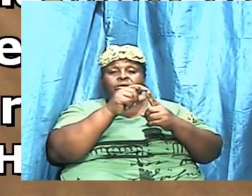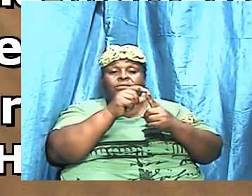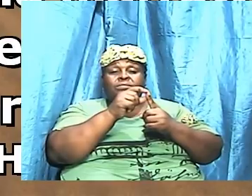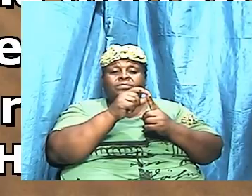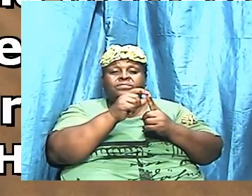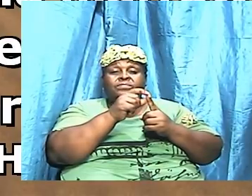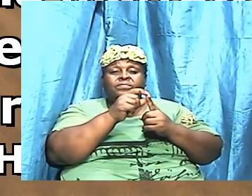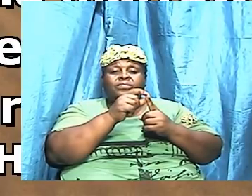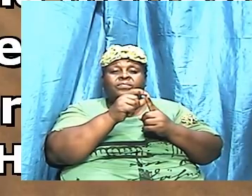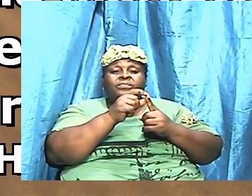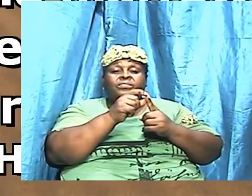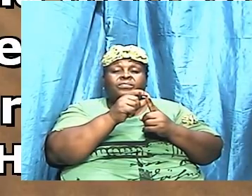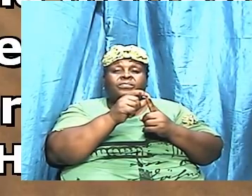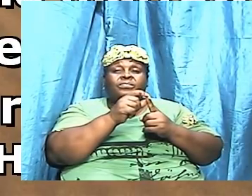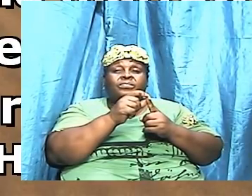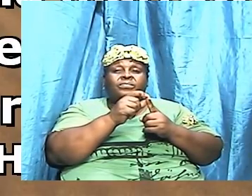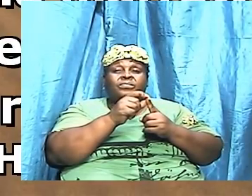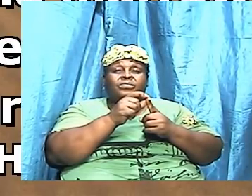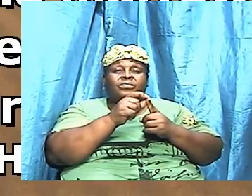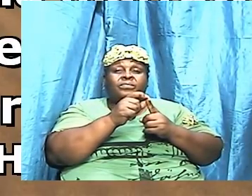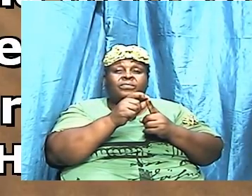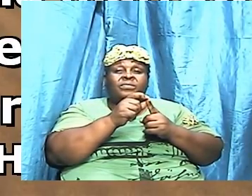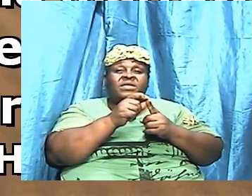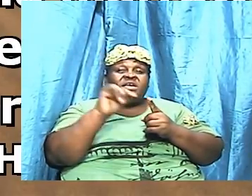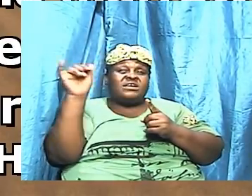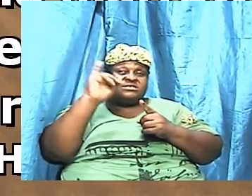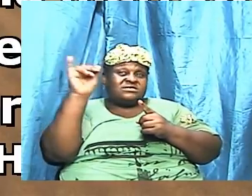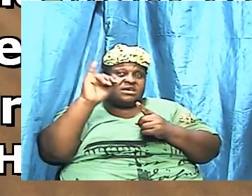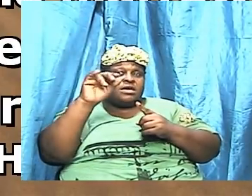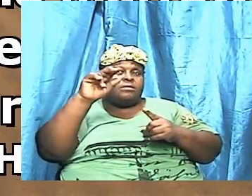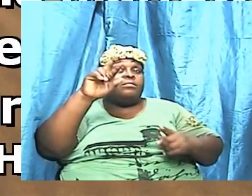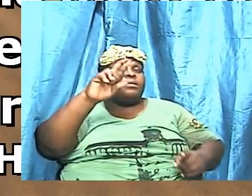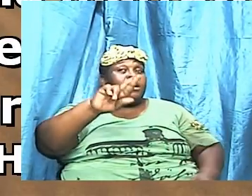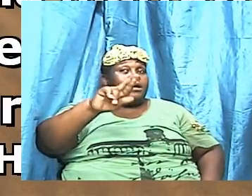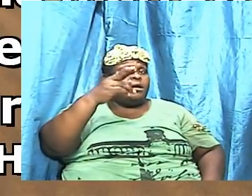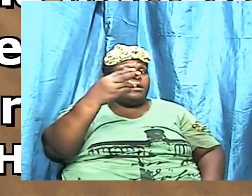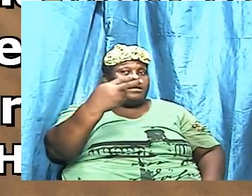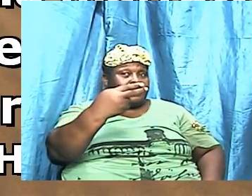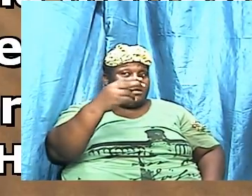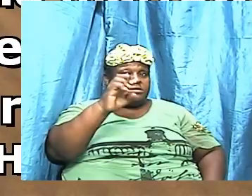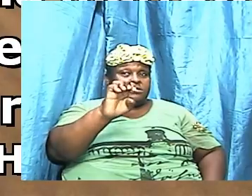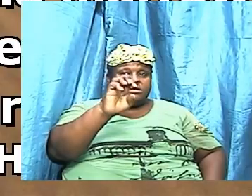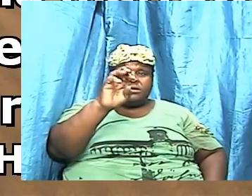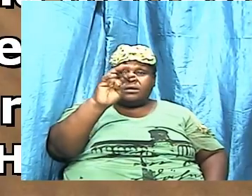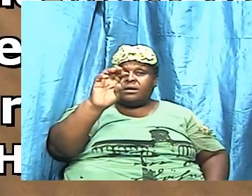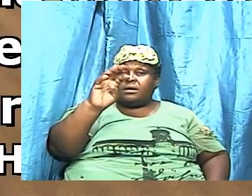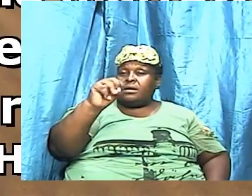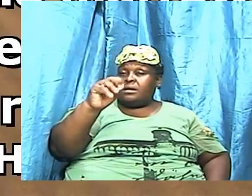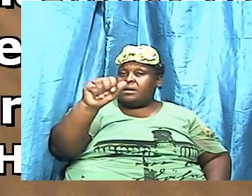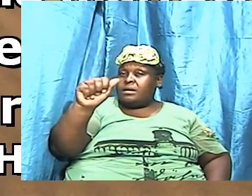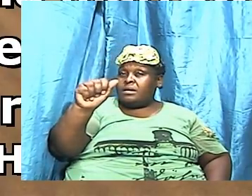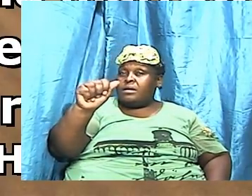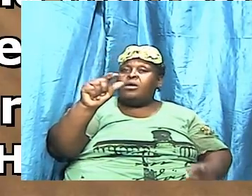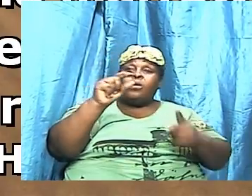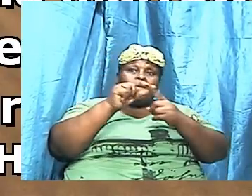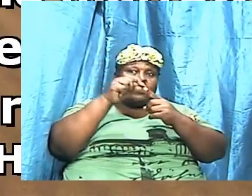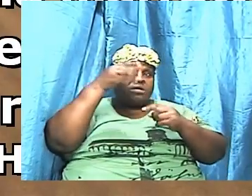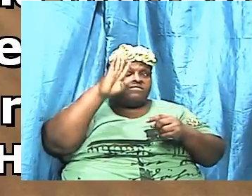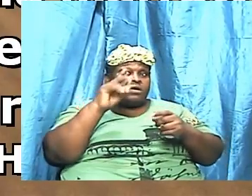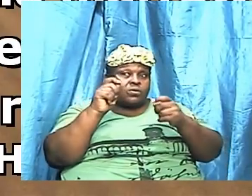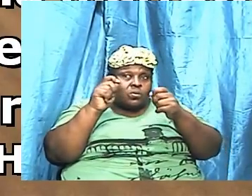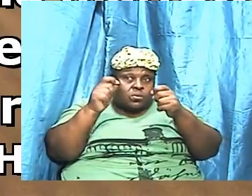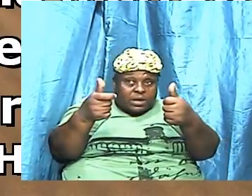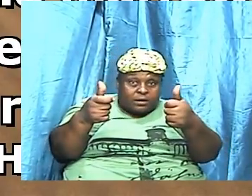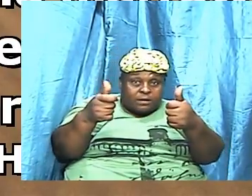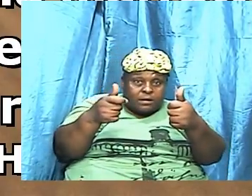yes, is the same, rima. But notice now, it says the word of God is quick